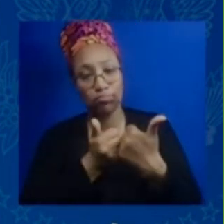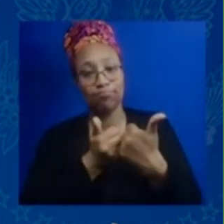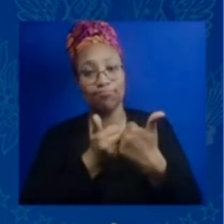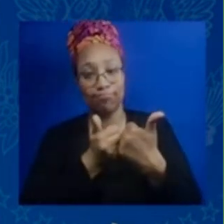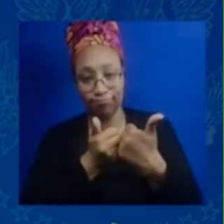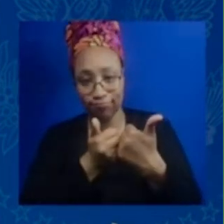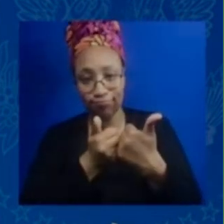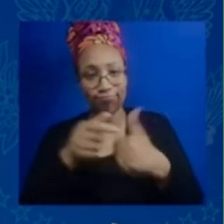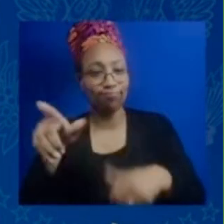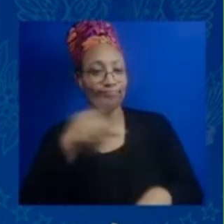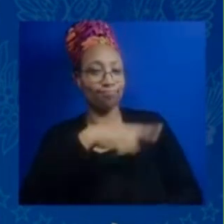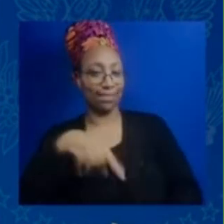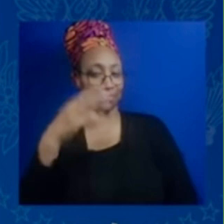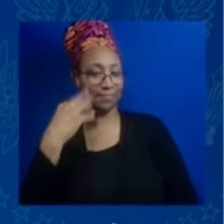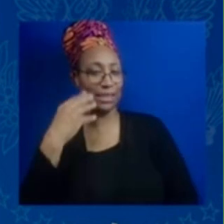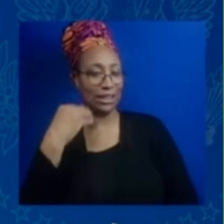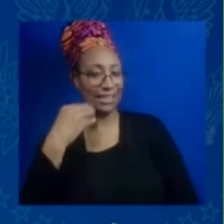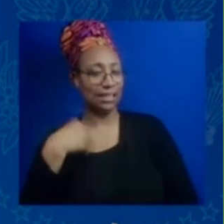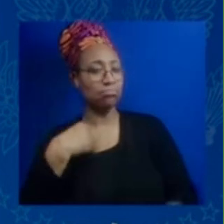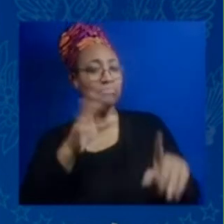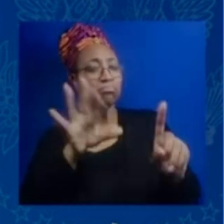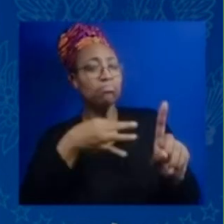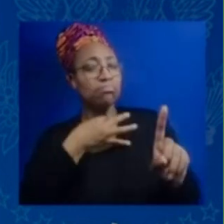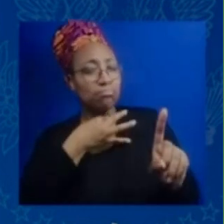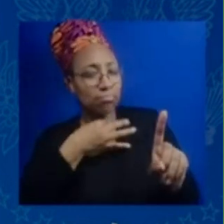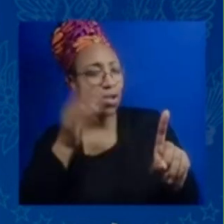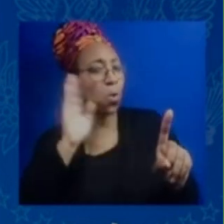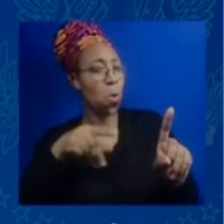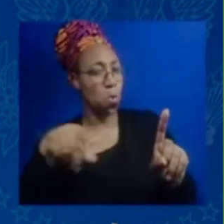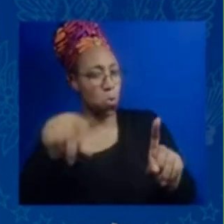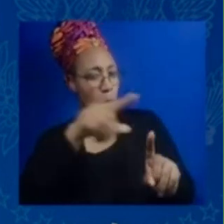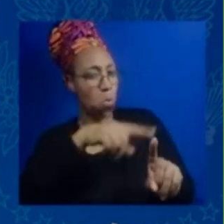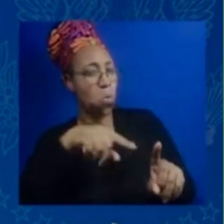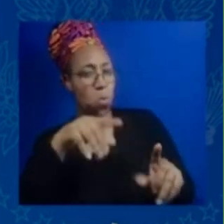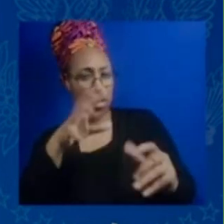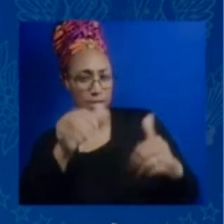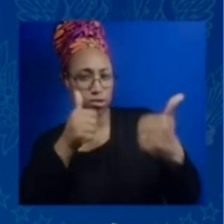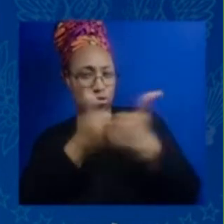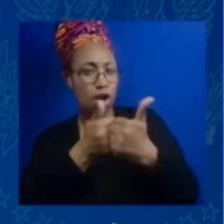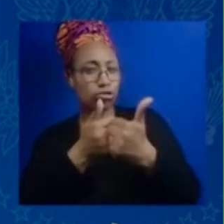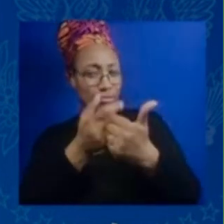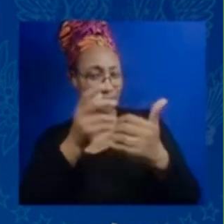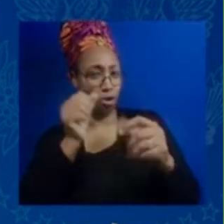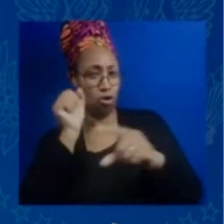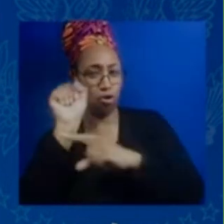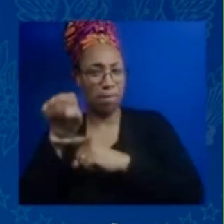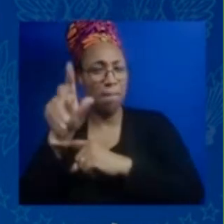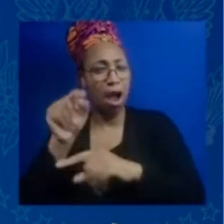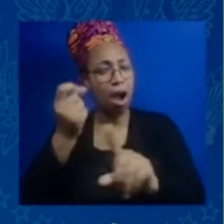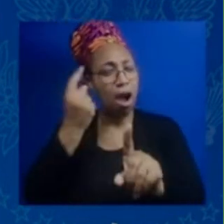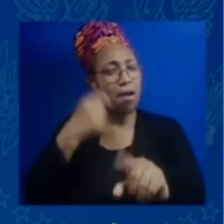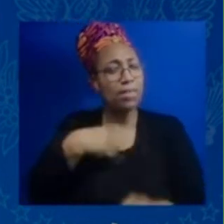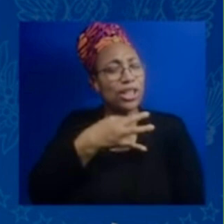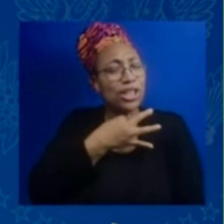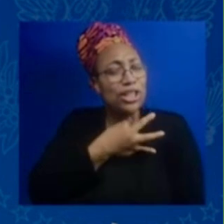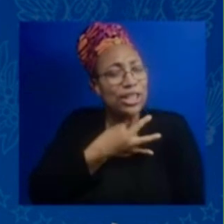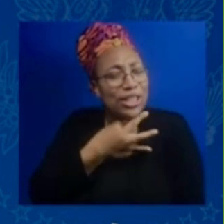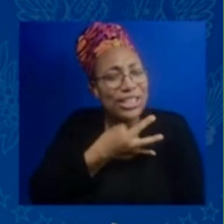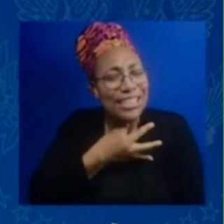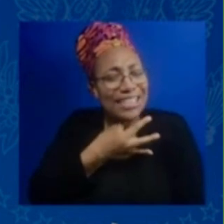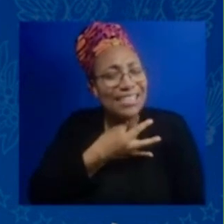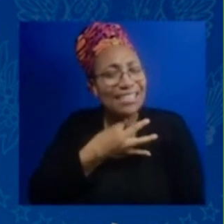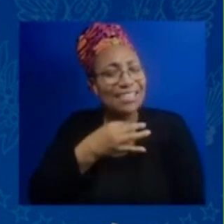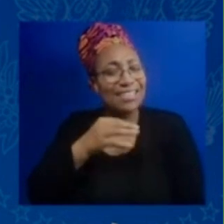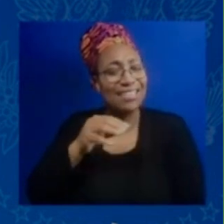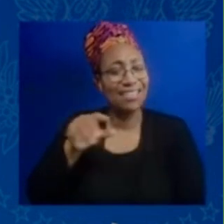experiences and the knowledge you gained from challenges to overcome but you know I am curious and and I know Melissa you and I talked a little bit about